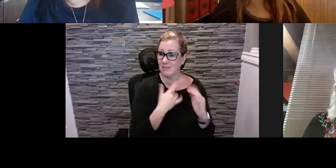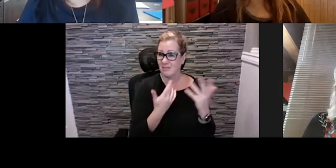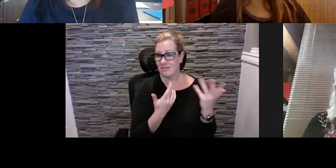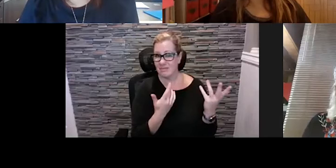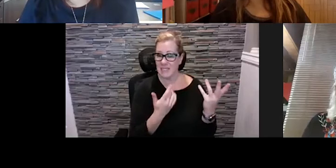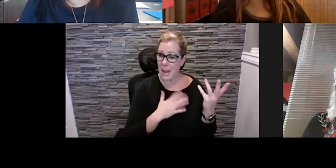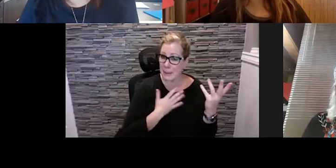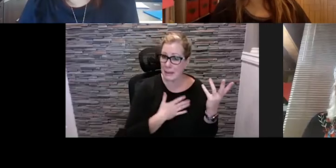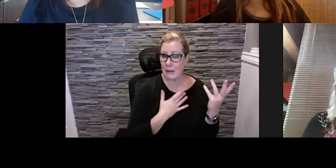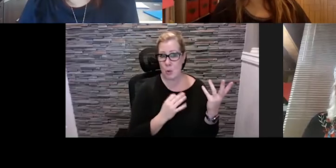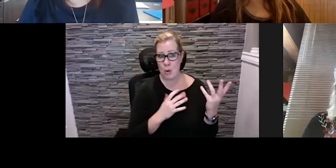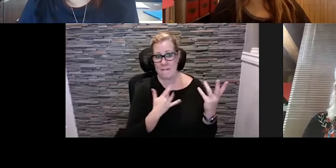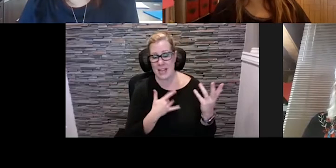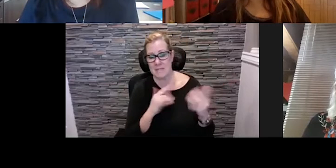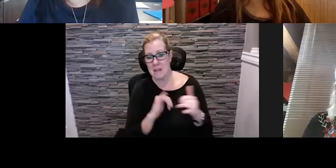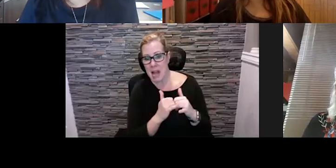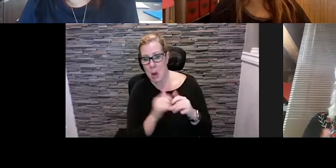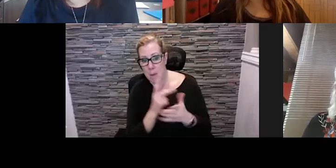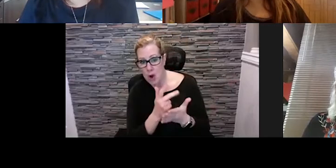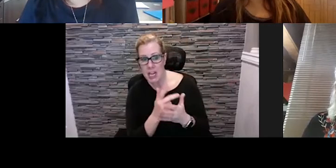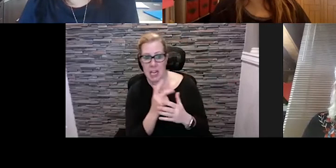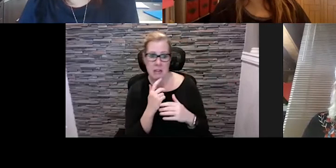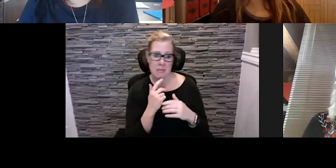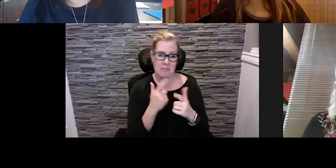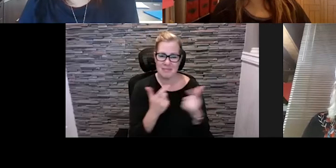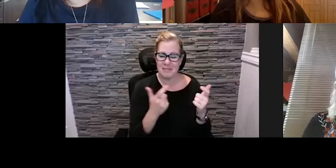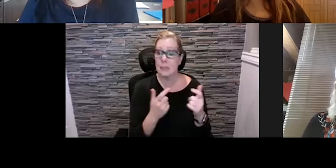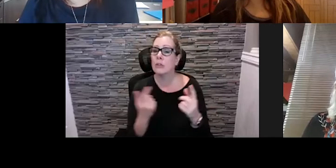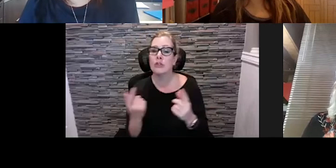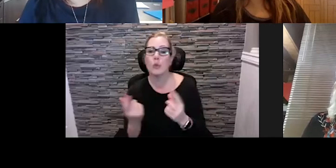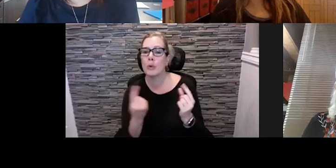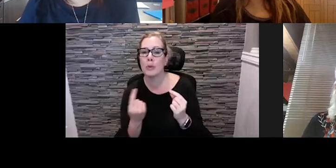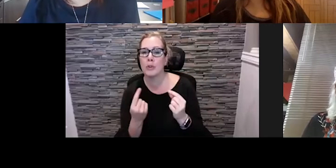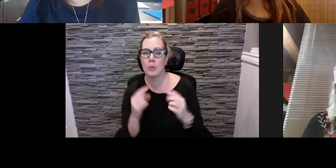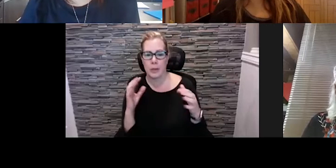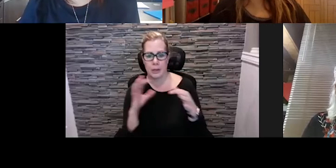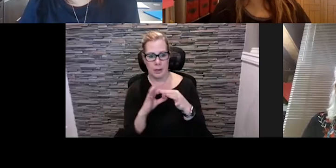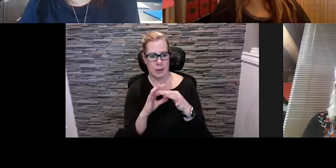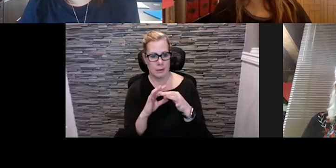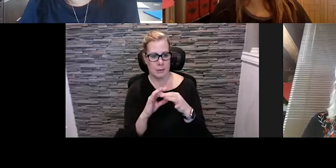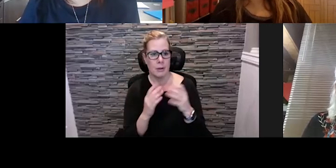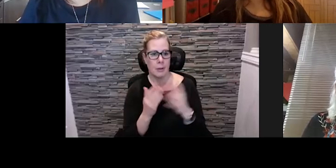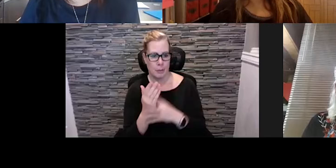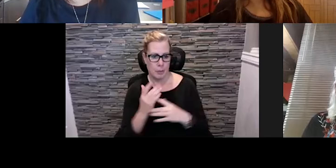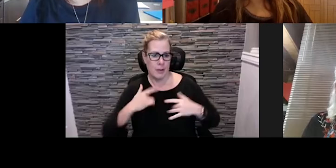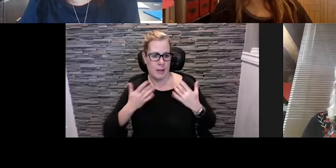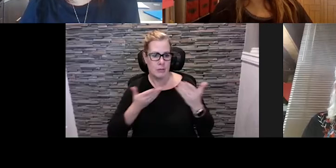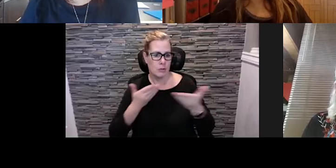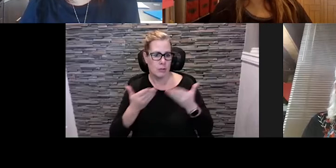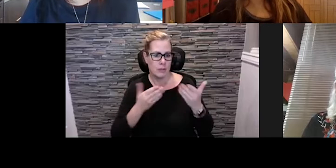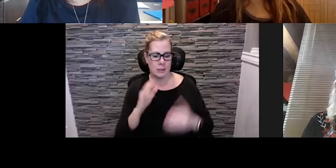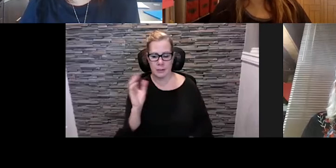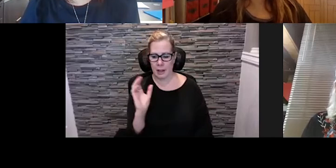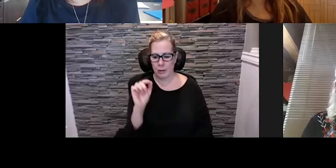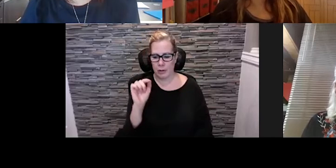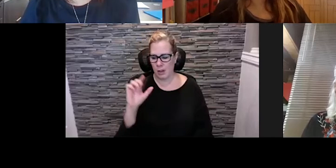Ways that we've been able to try to approach that or tack those in is by connecting through the city through our event services that calvi.ca is